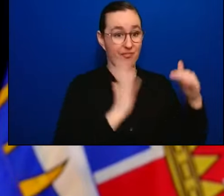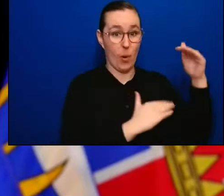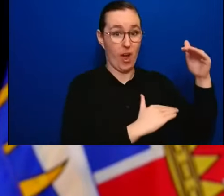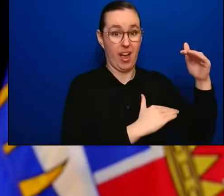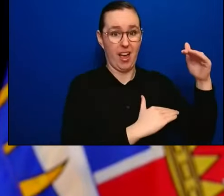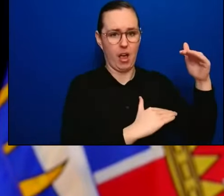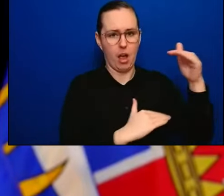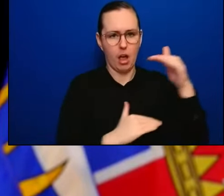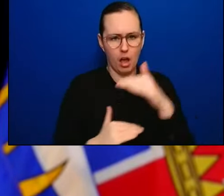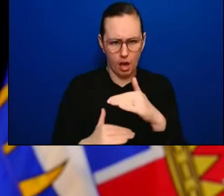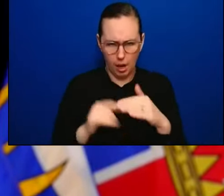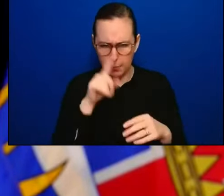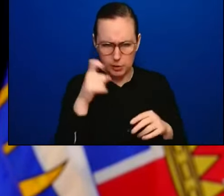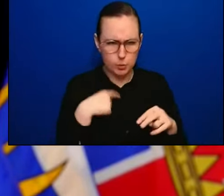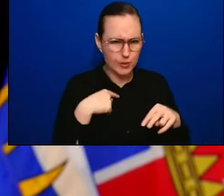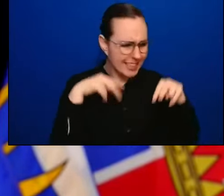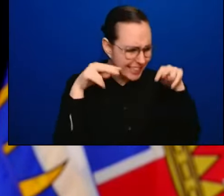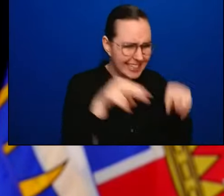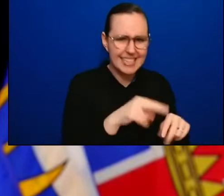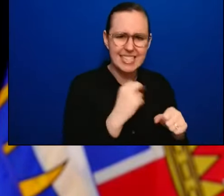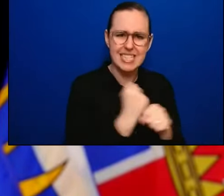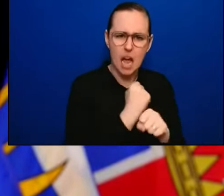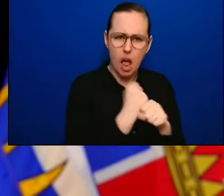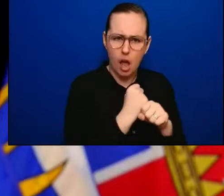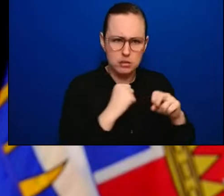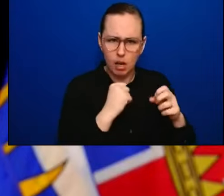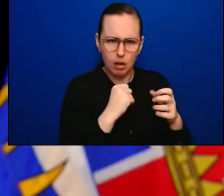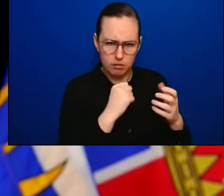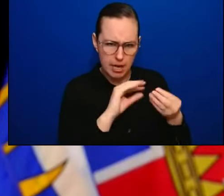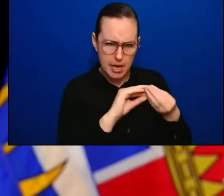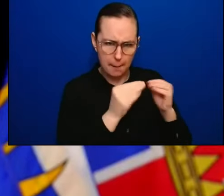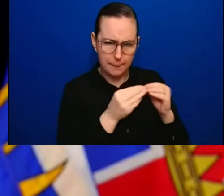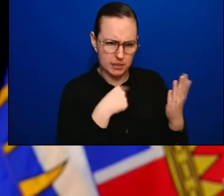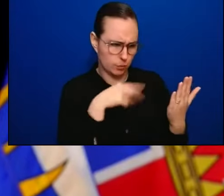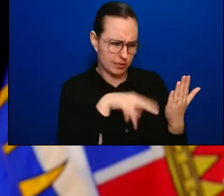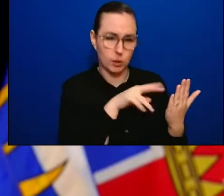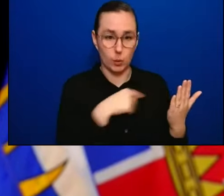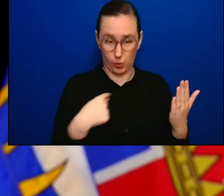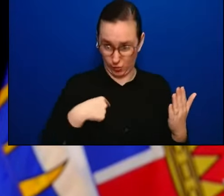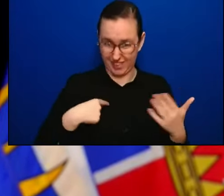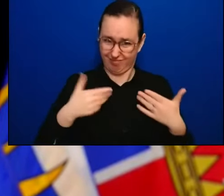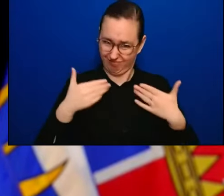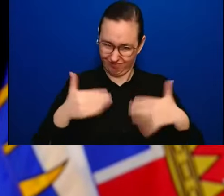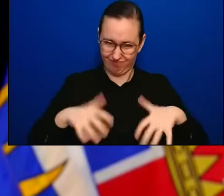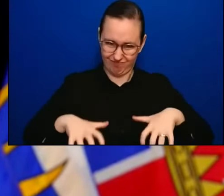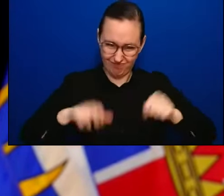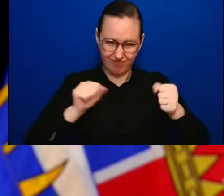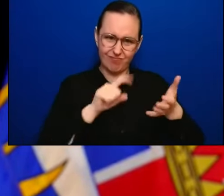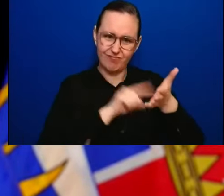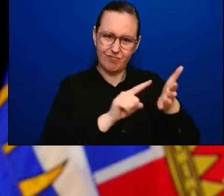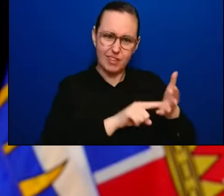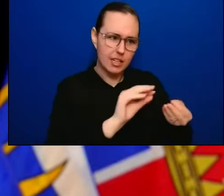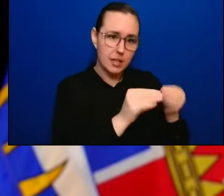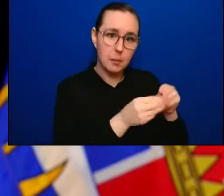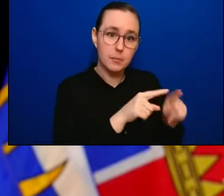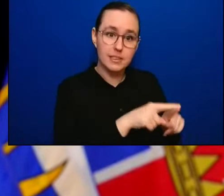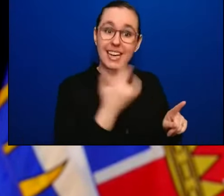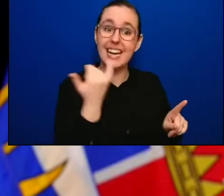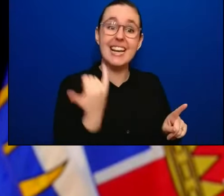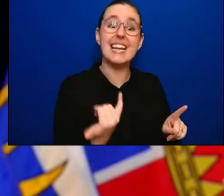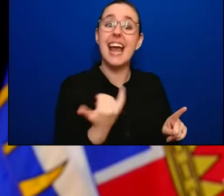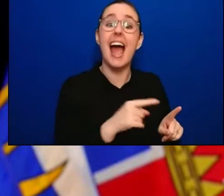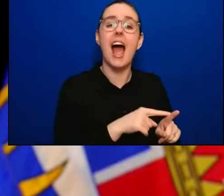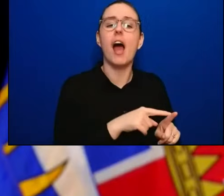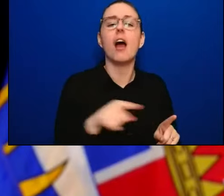it will be an ongoing automated data review. So at the beginning it will look more awkward than as time